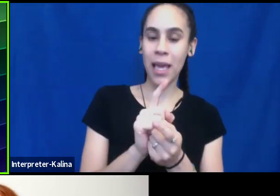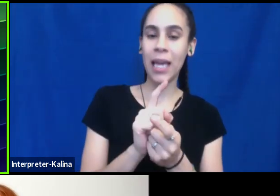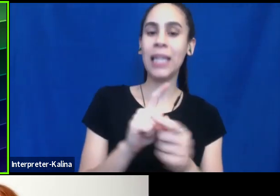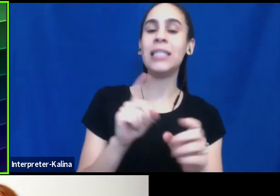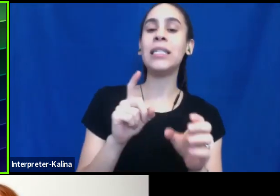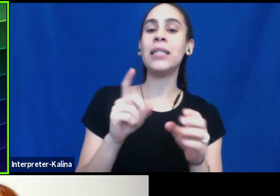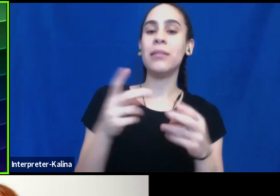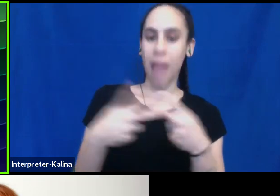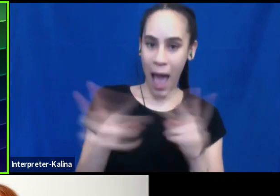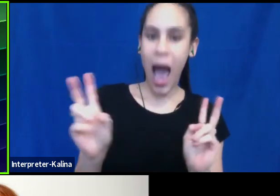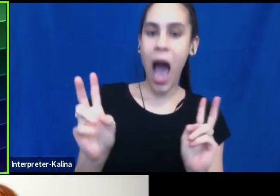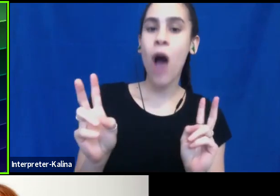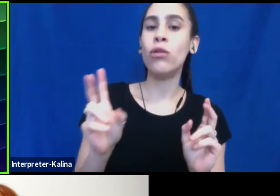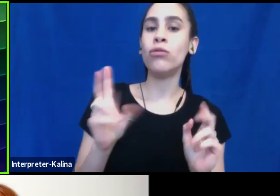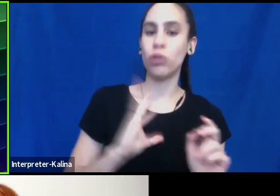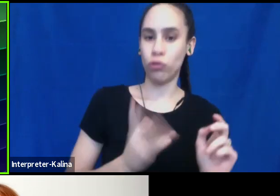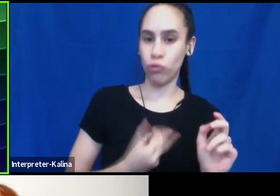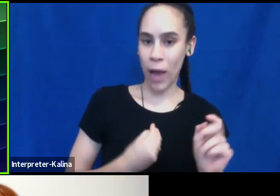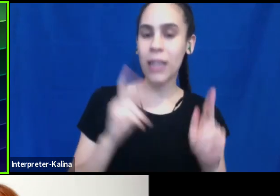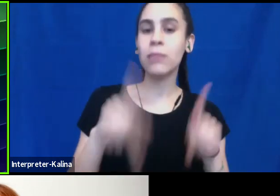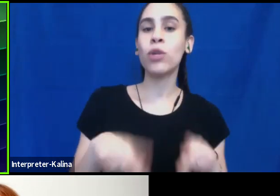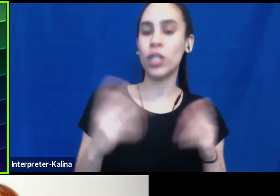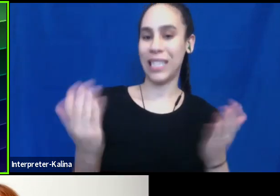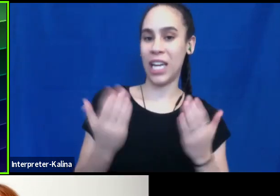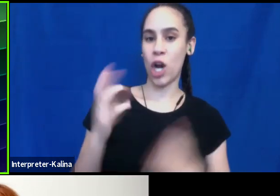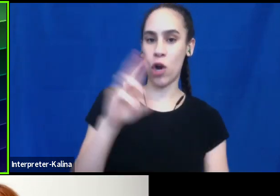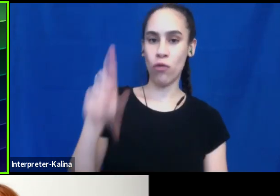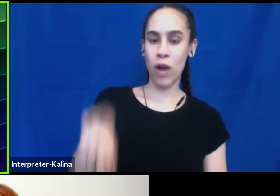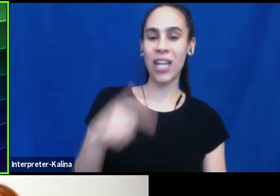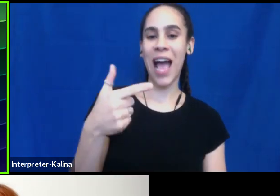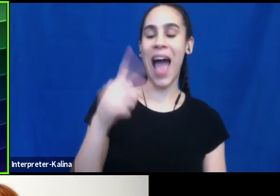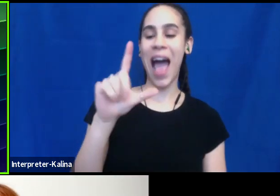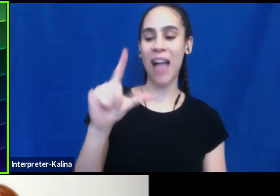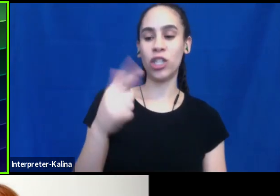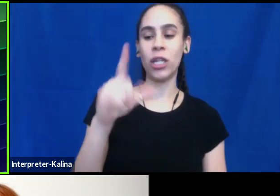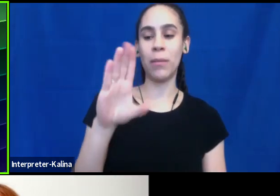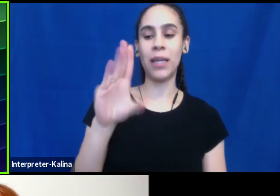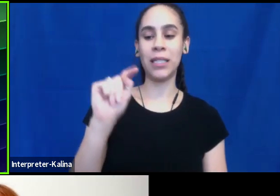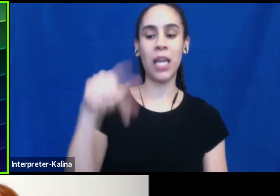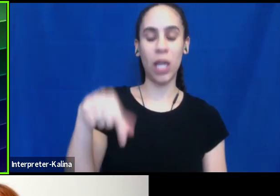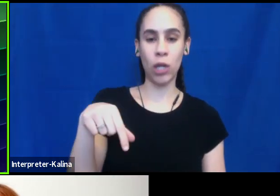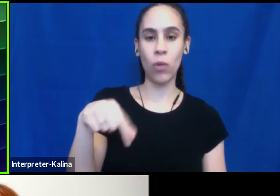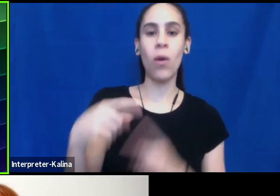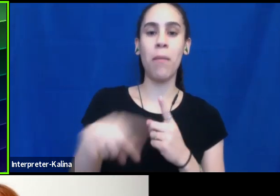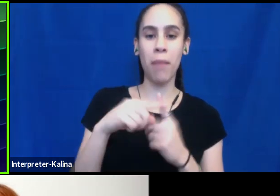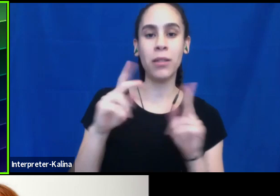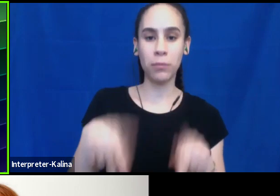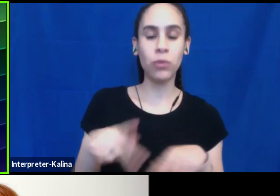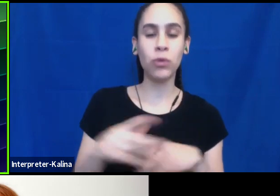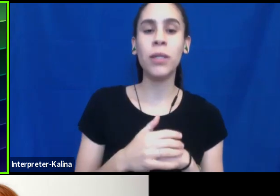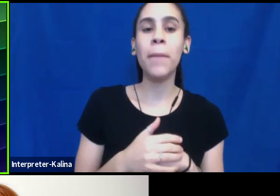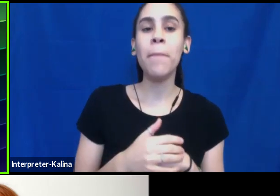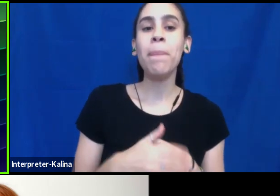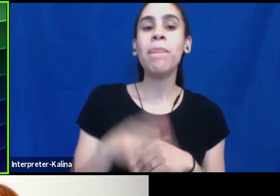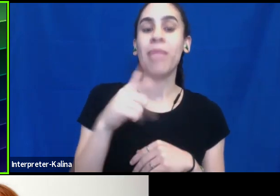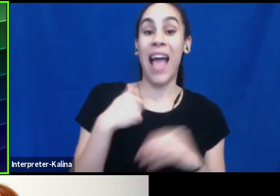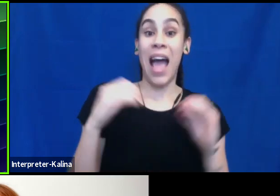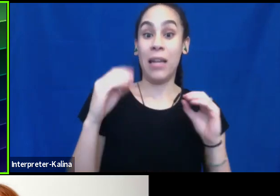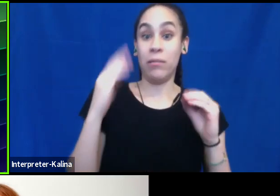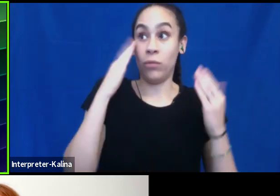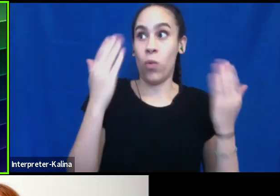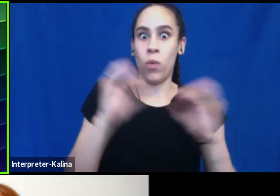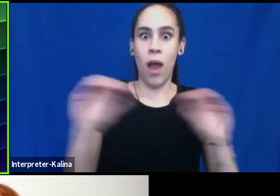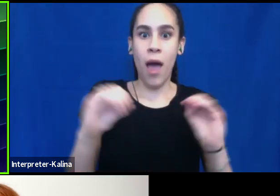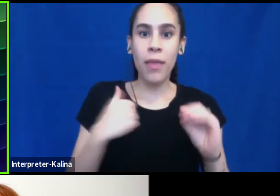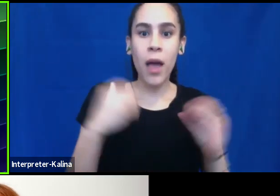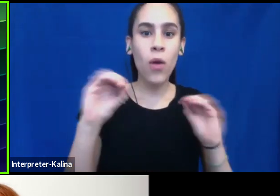40 here in Rochester at our local LGBTQ plus center. So I really knew nothing. I had no connection to the communities. I know